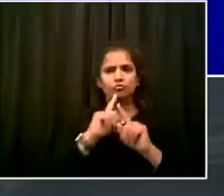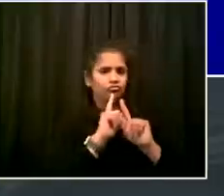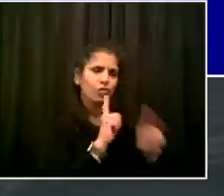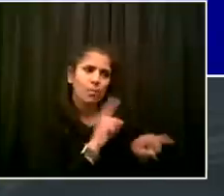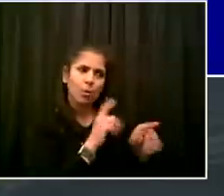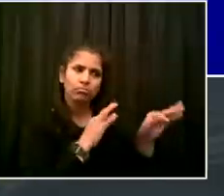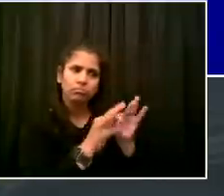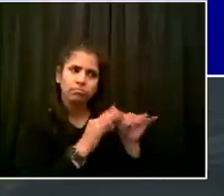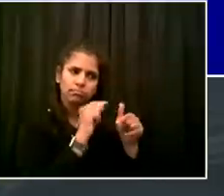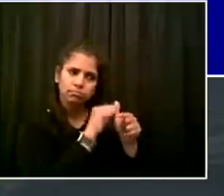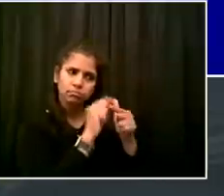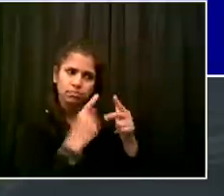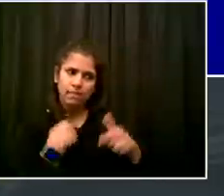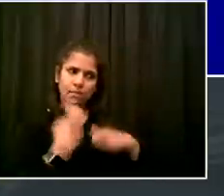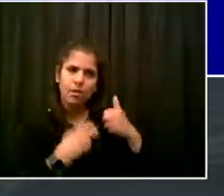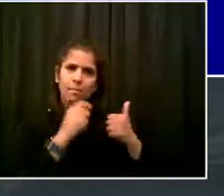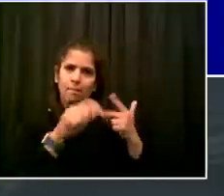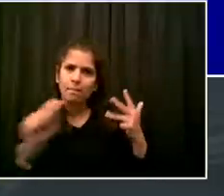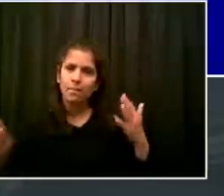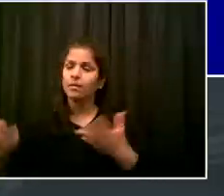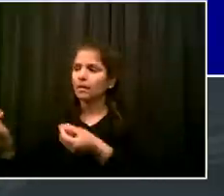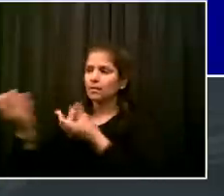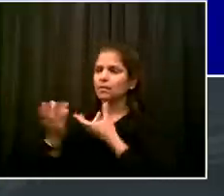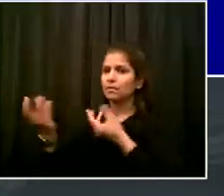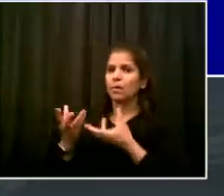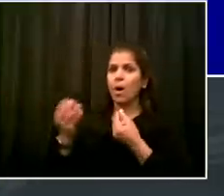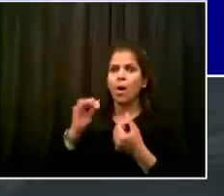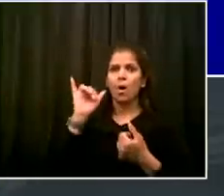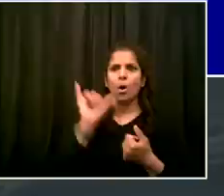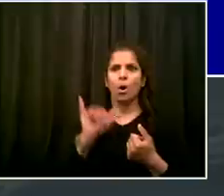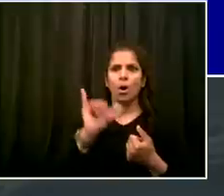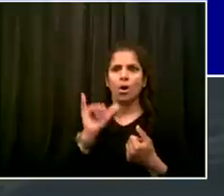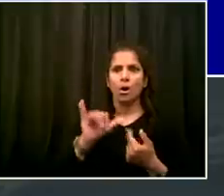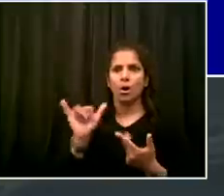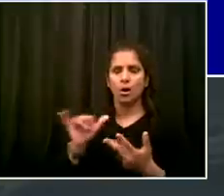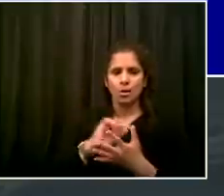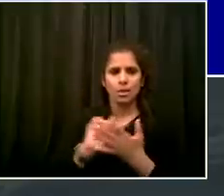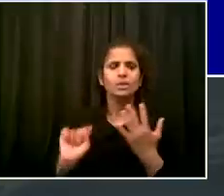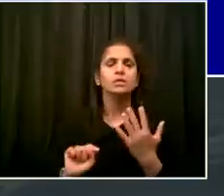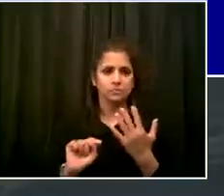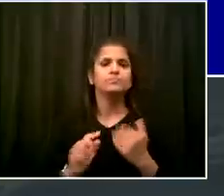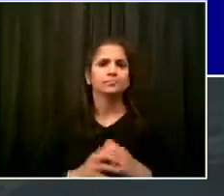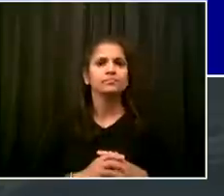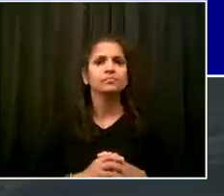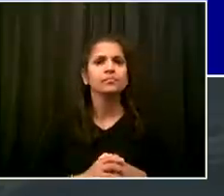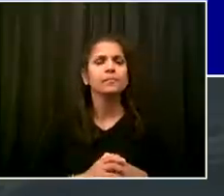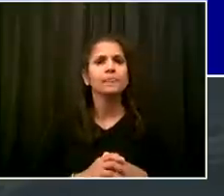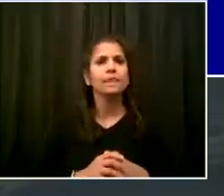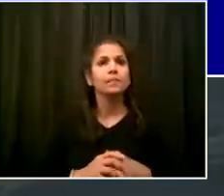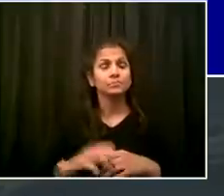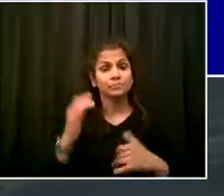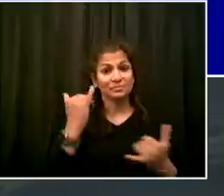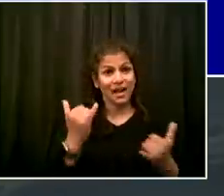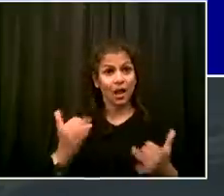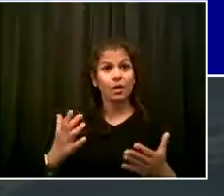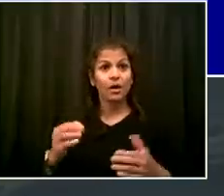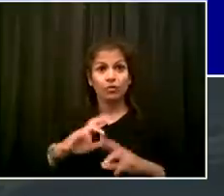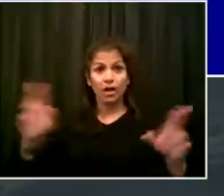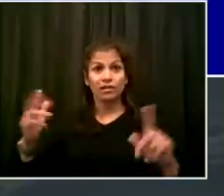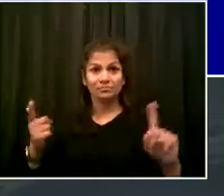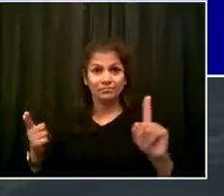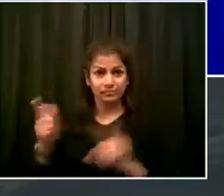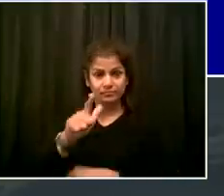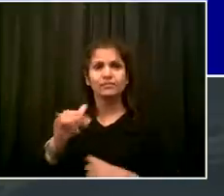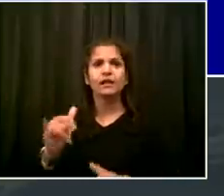concern as it's raised because we need to get this right. So now I'm going to turn to our food czar with great thanks for her effort and the team she's put